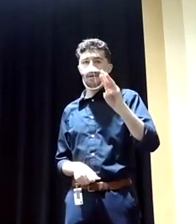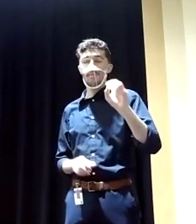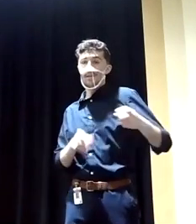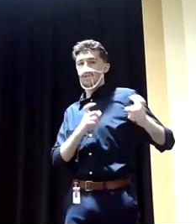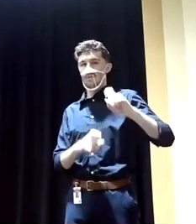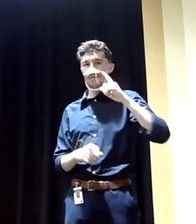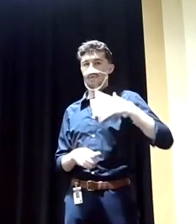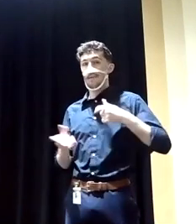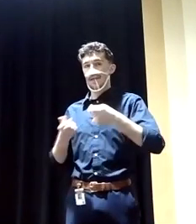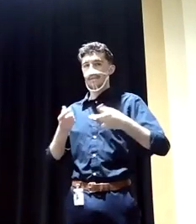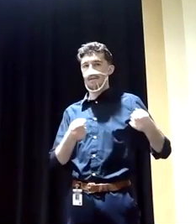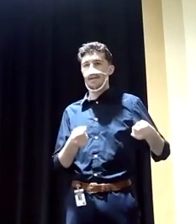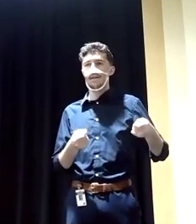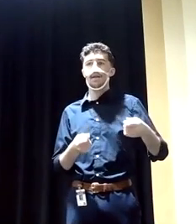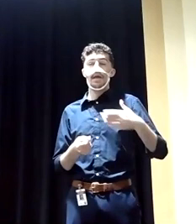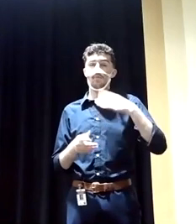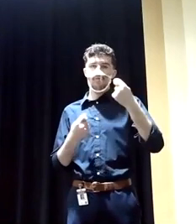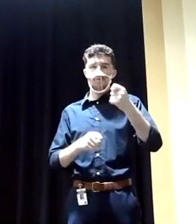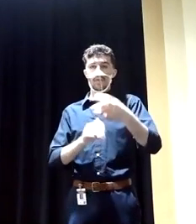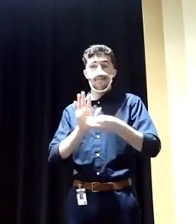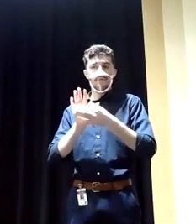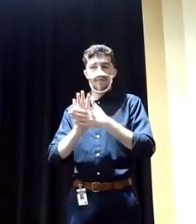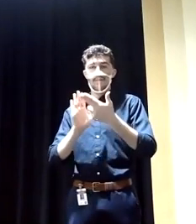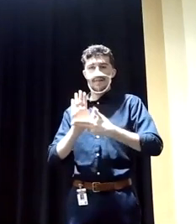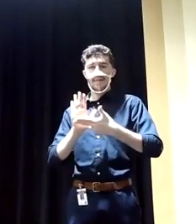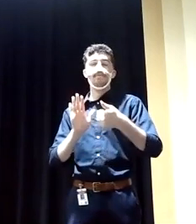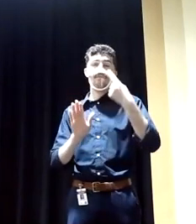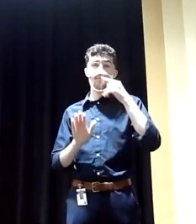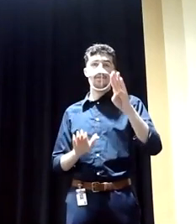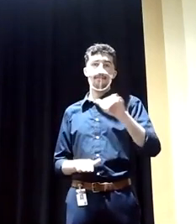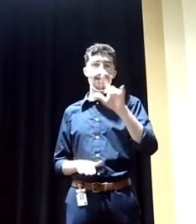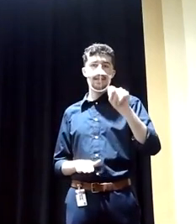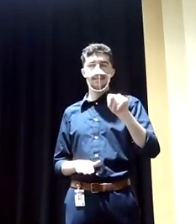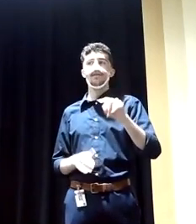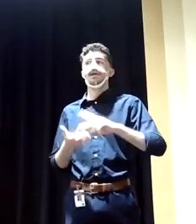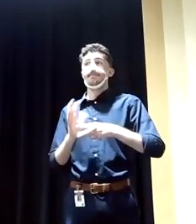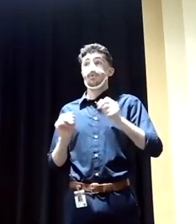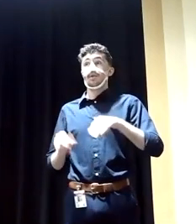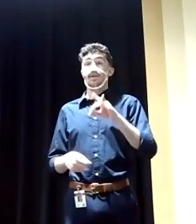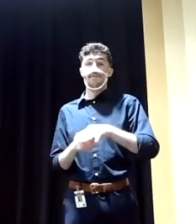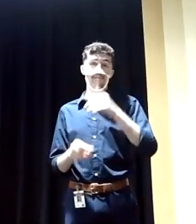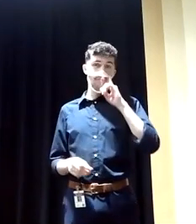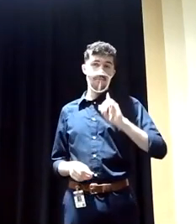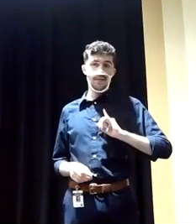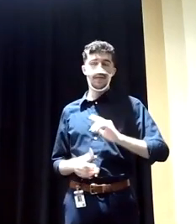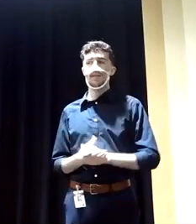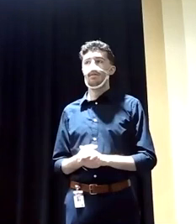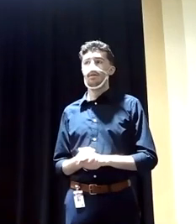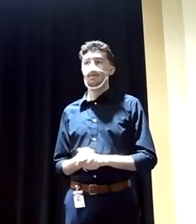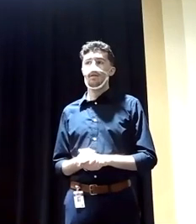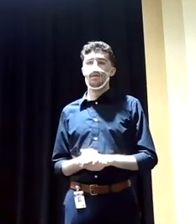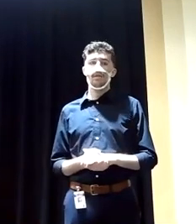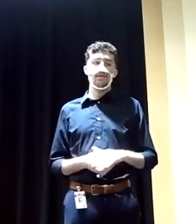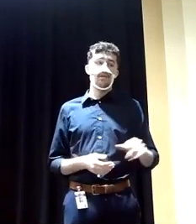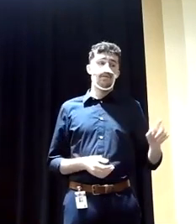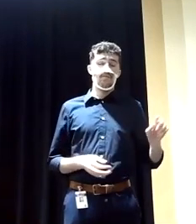I'm going to do my job and get on the ballot so that every single Pennsylvania has a chance to vote for me. Republicans, Democrats, I don't